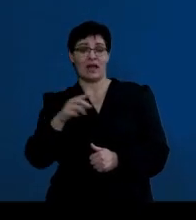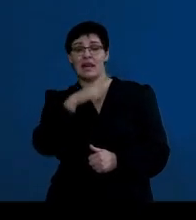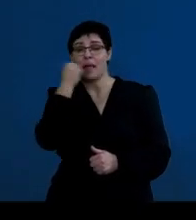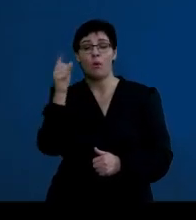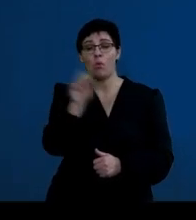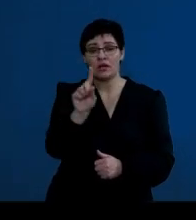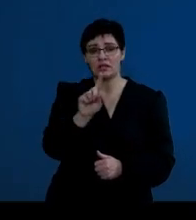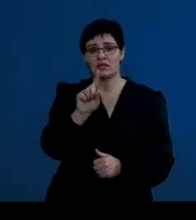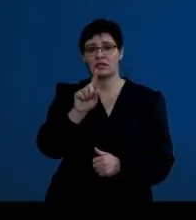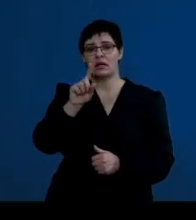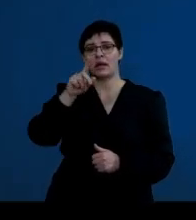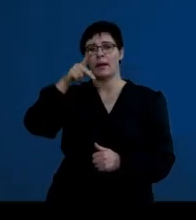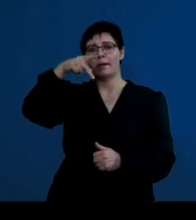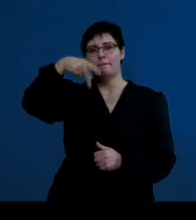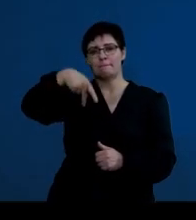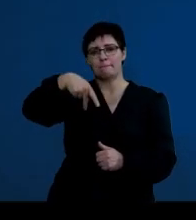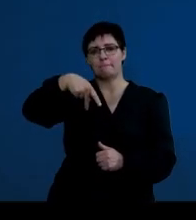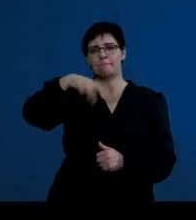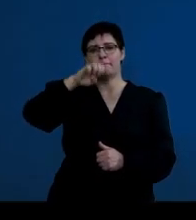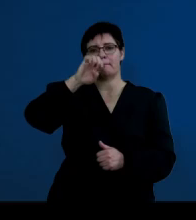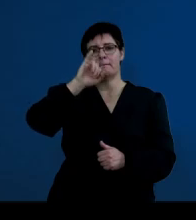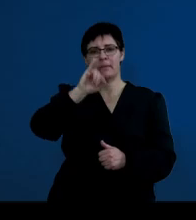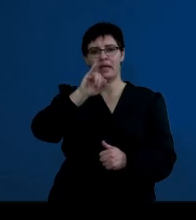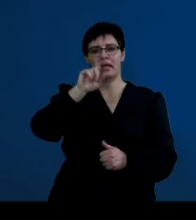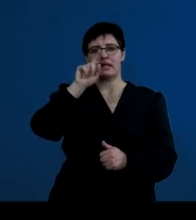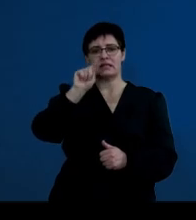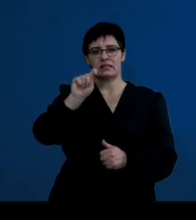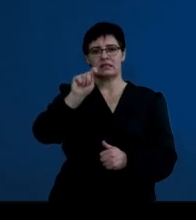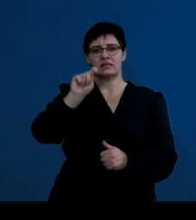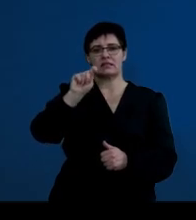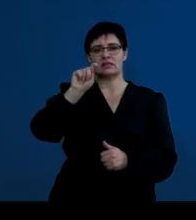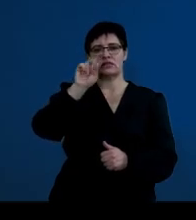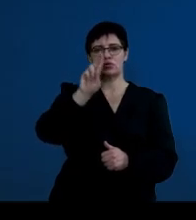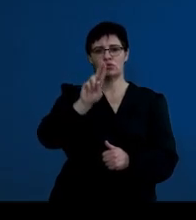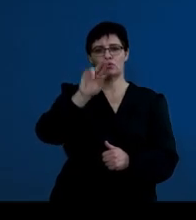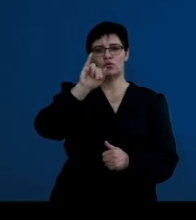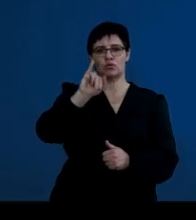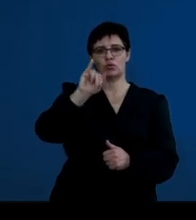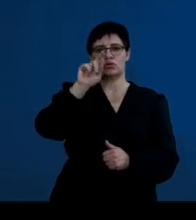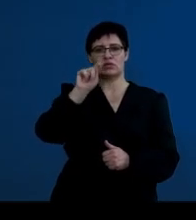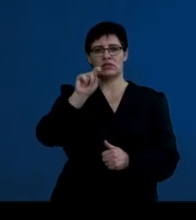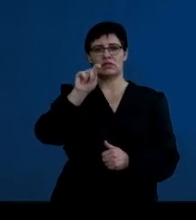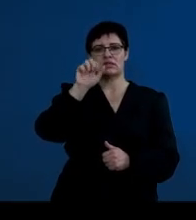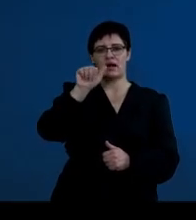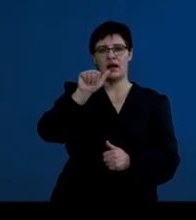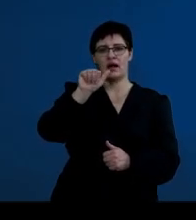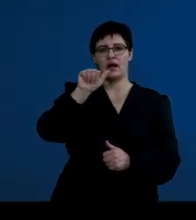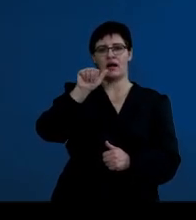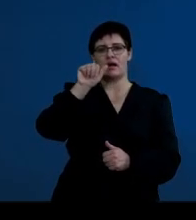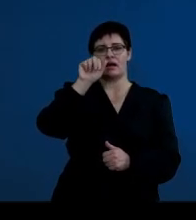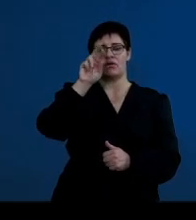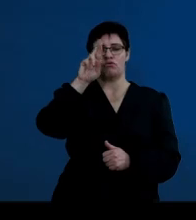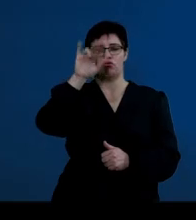pituitary gland. And I'm going to write that down here, which is the gland that releases FSH. Okay?